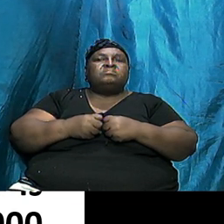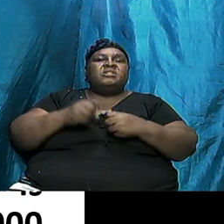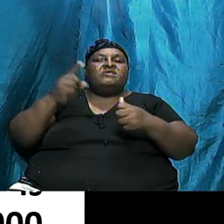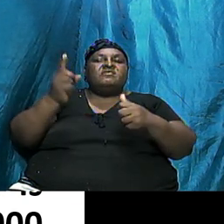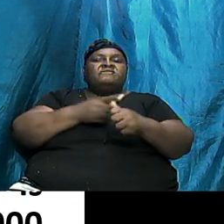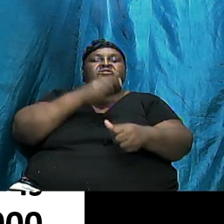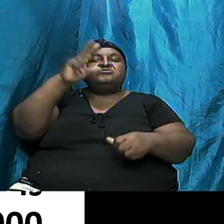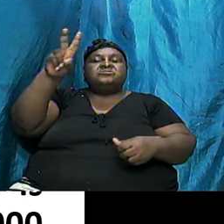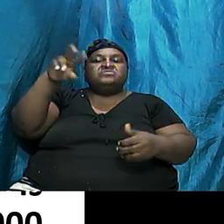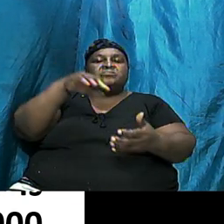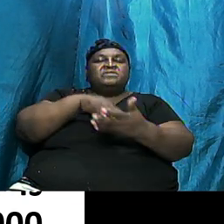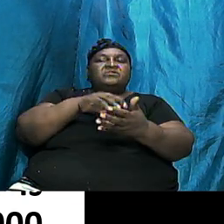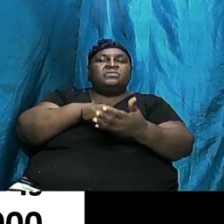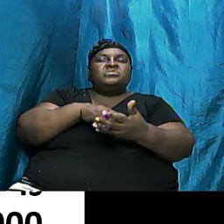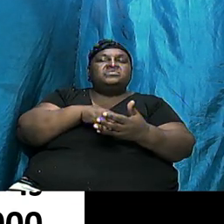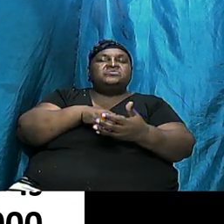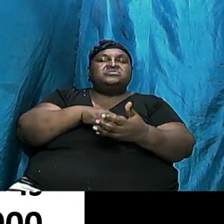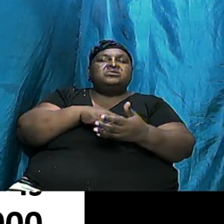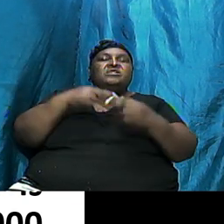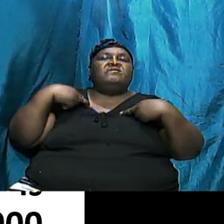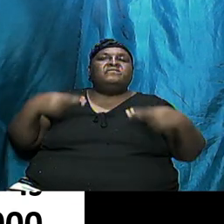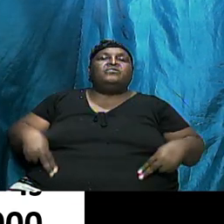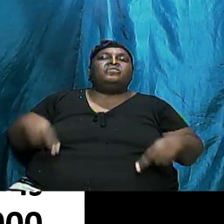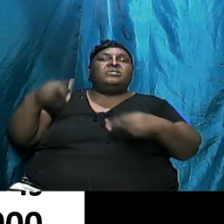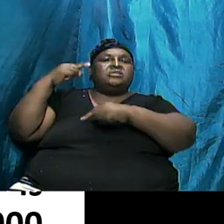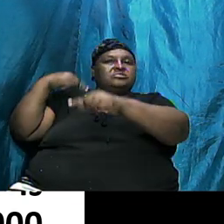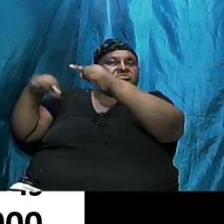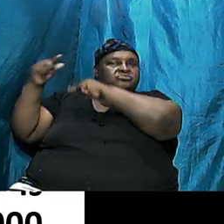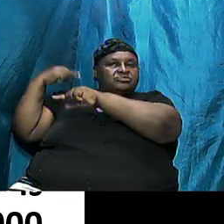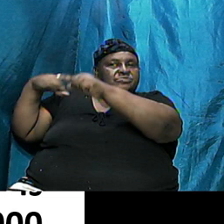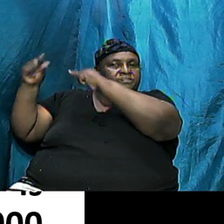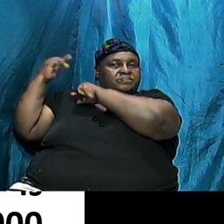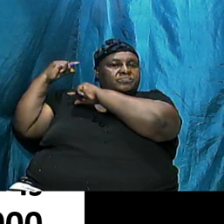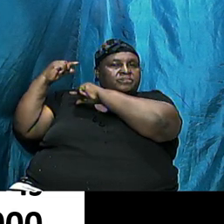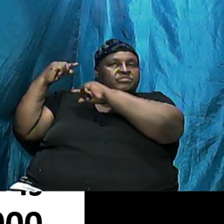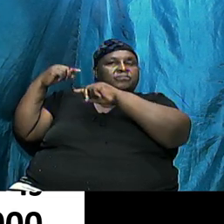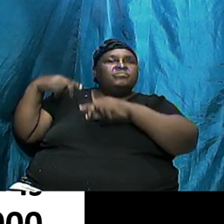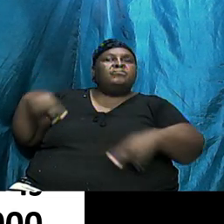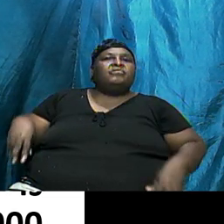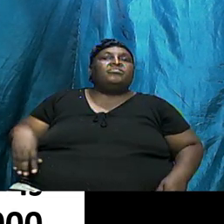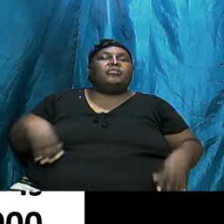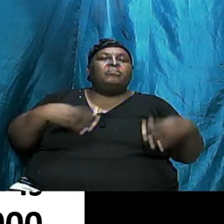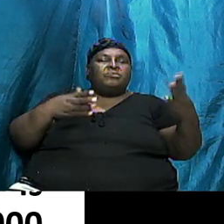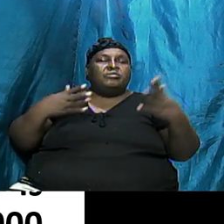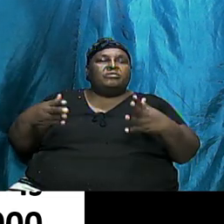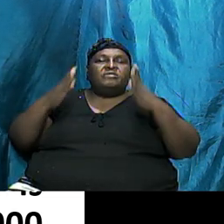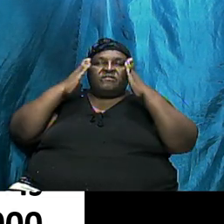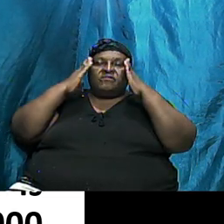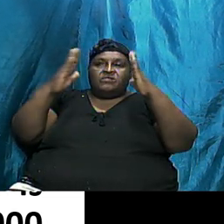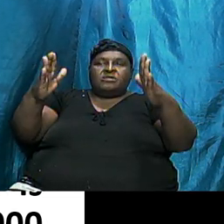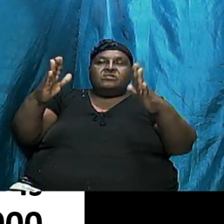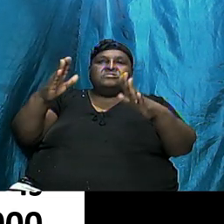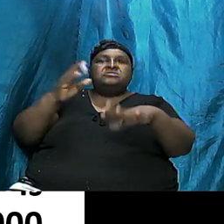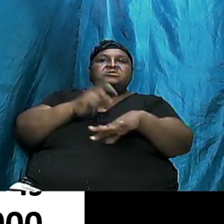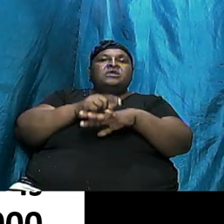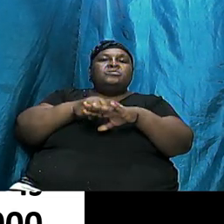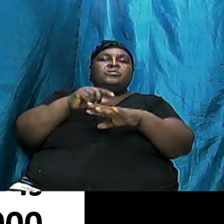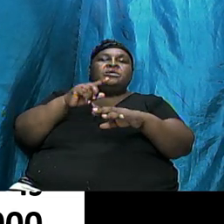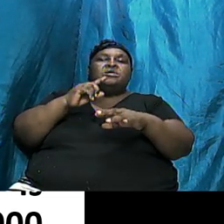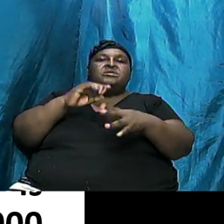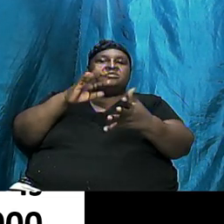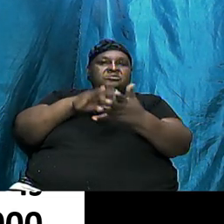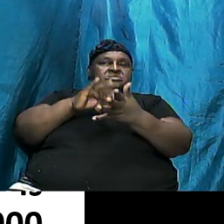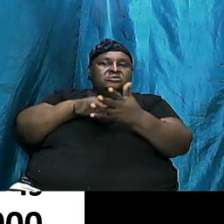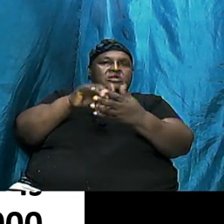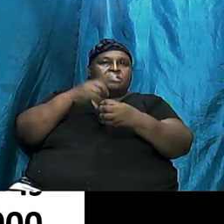Thousand Years Of Human History Again That Is Bringing Into Focus The Point That We Are Making Because